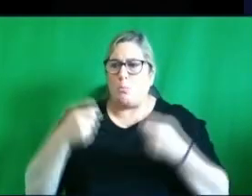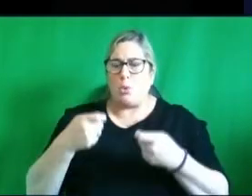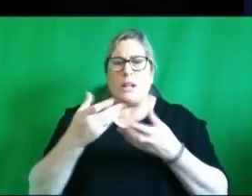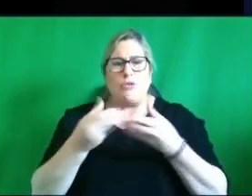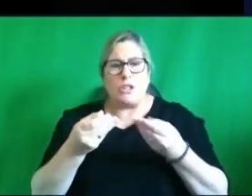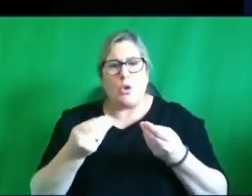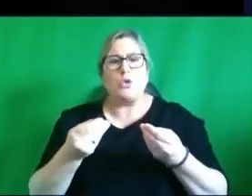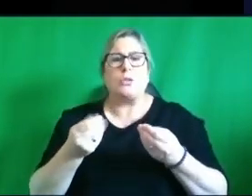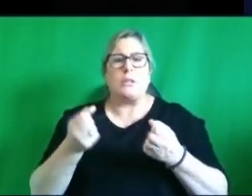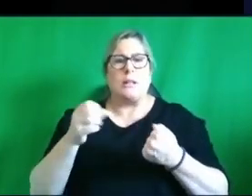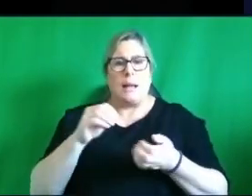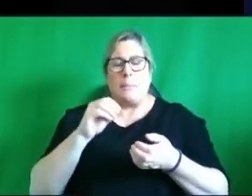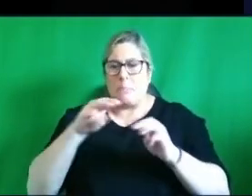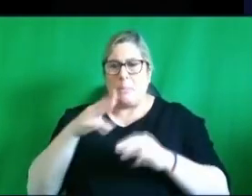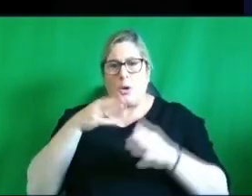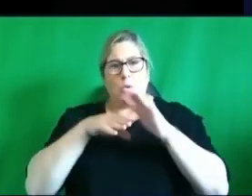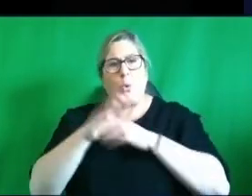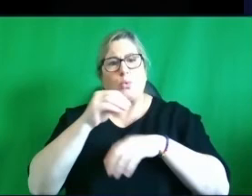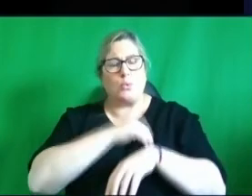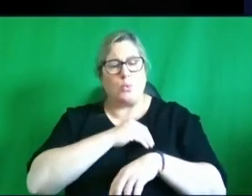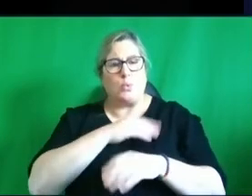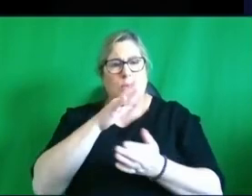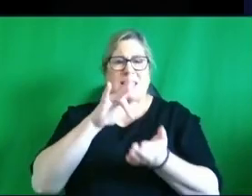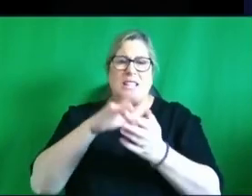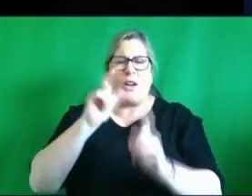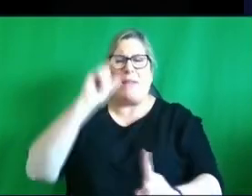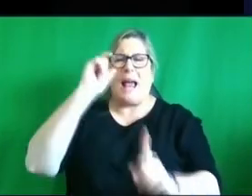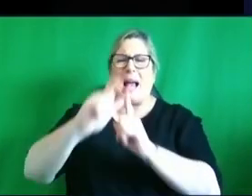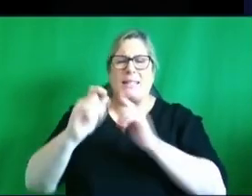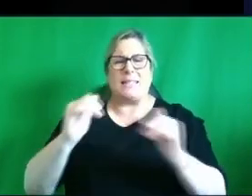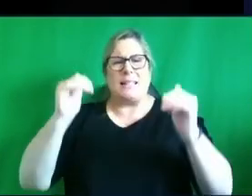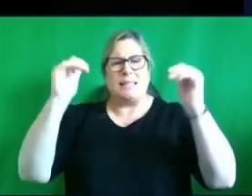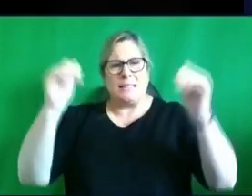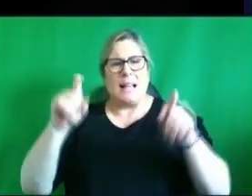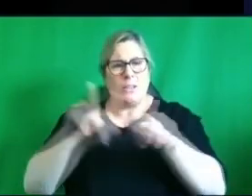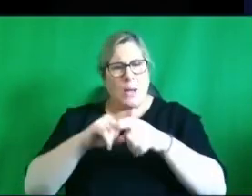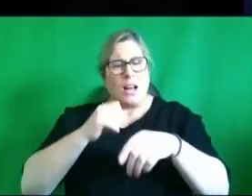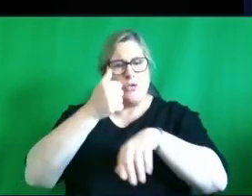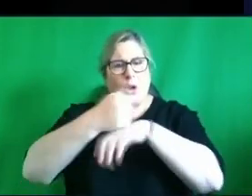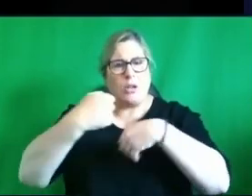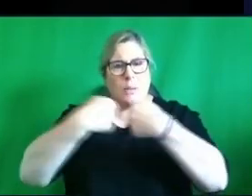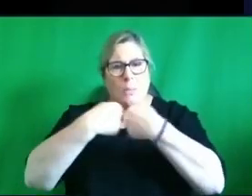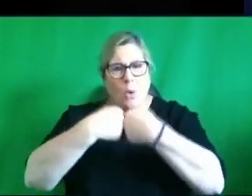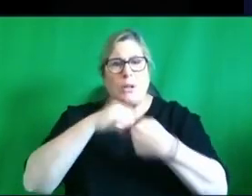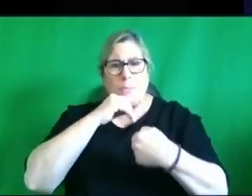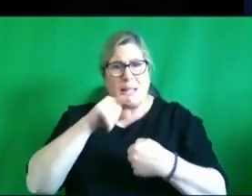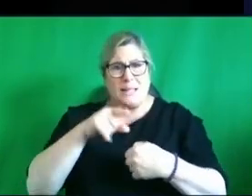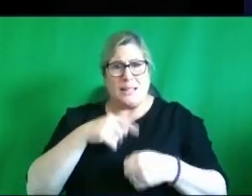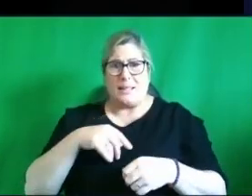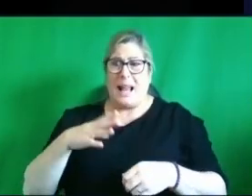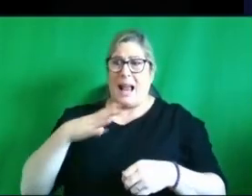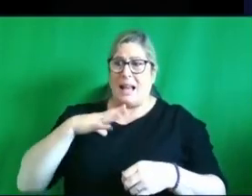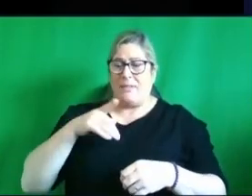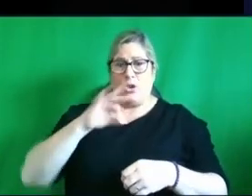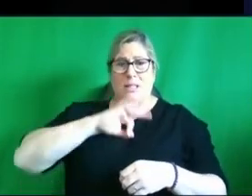putting people in centuries of excellence and i suppose even for cross-border cancer care again that not only is it going to be more convenient for you but that your outcomes will be better by going to this